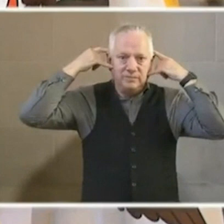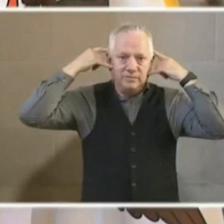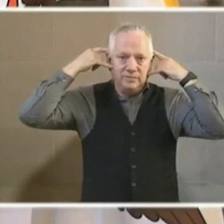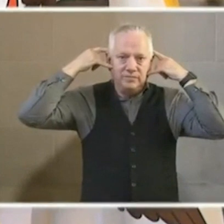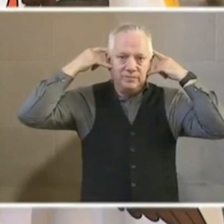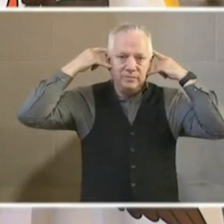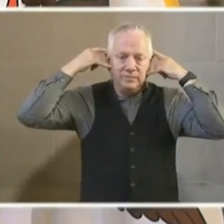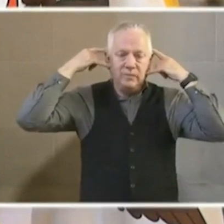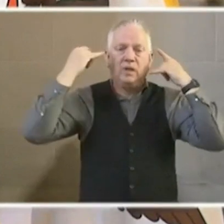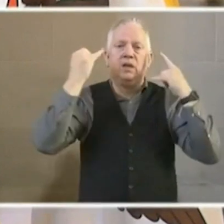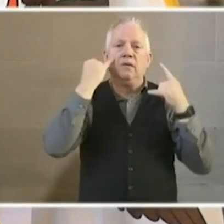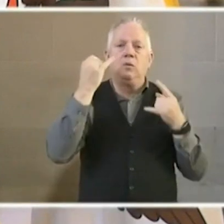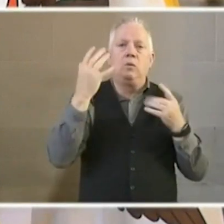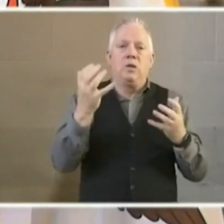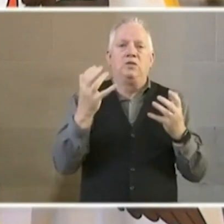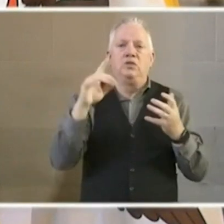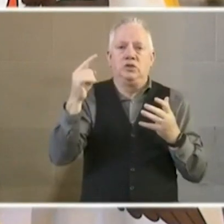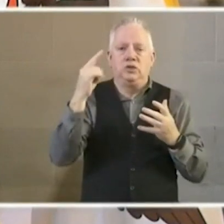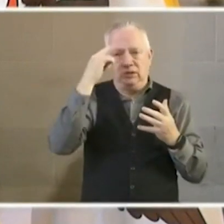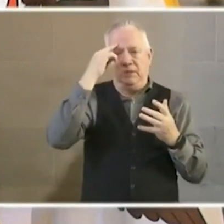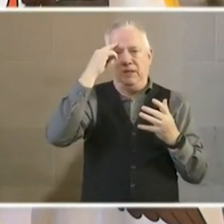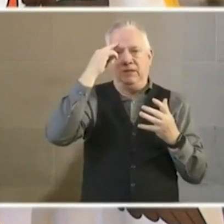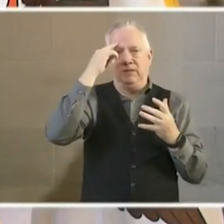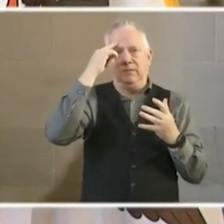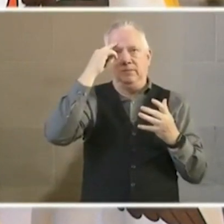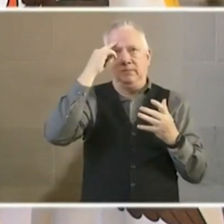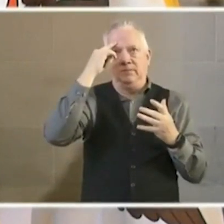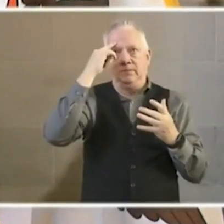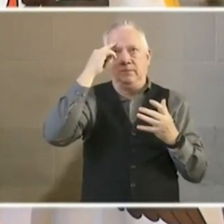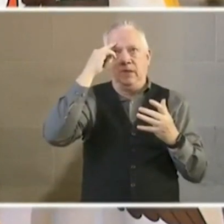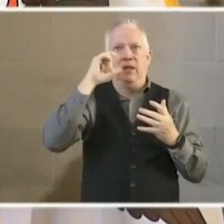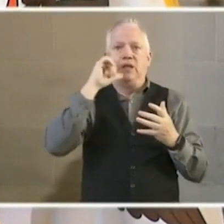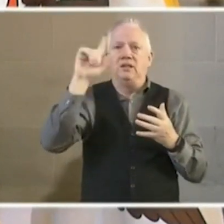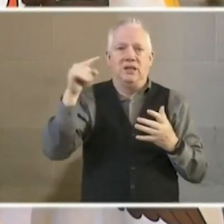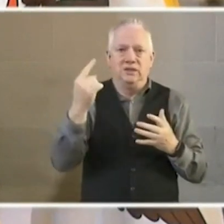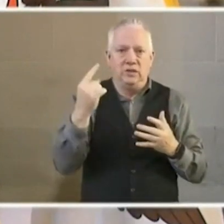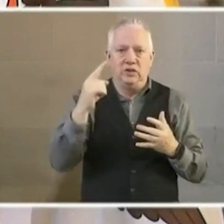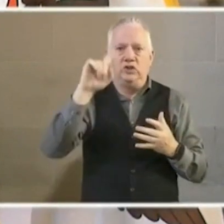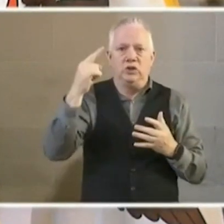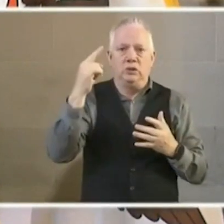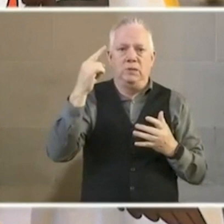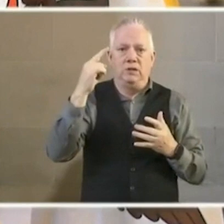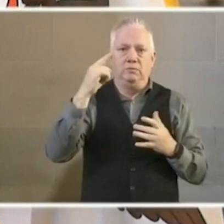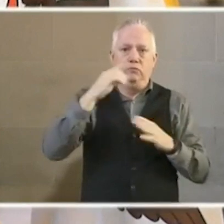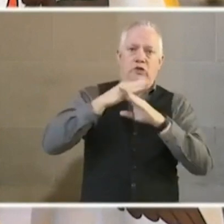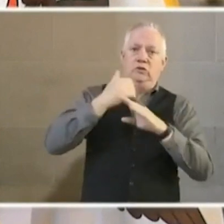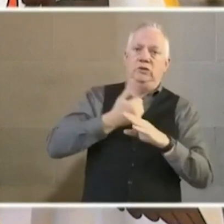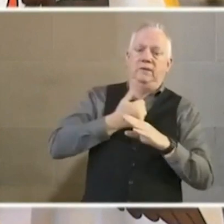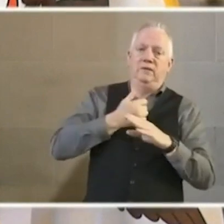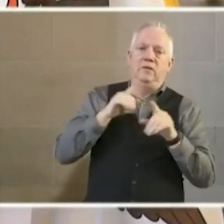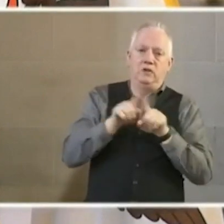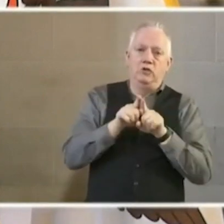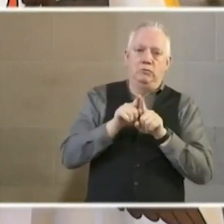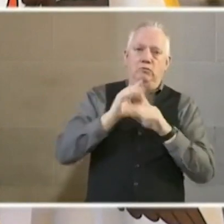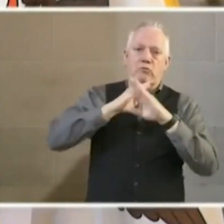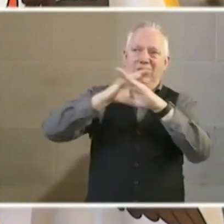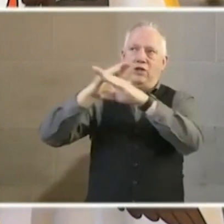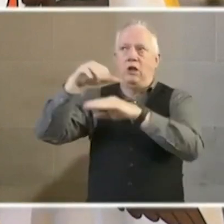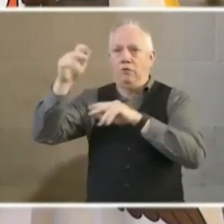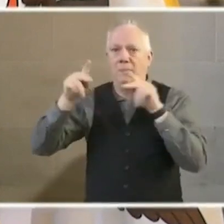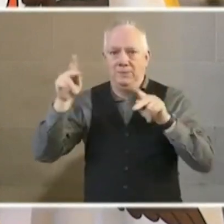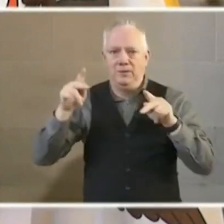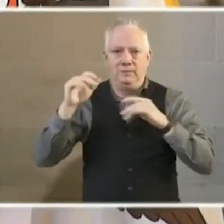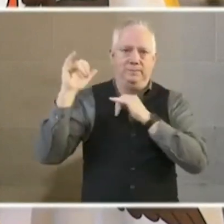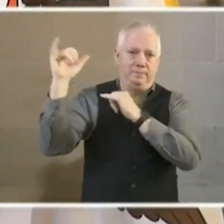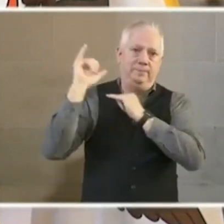And we want you to just think about it in a way that it's not necessarily just about protecting yourself, it's about protecting other